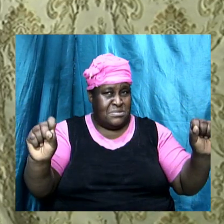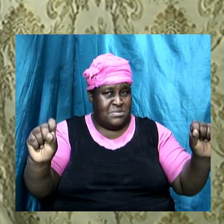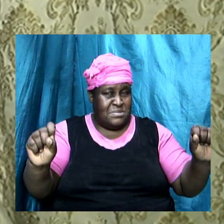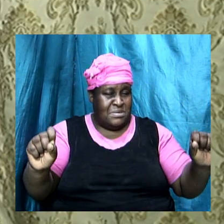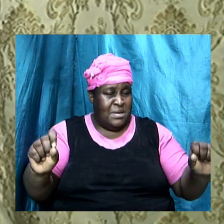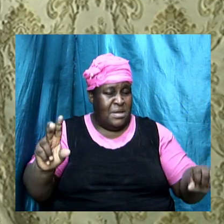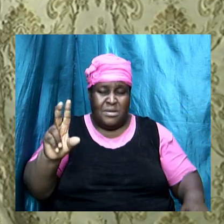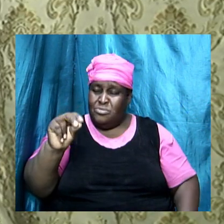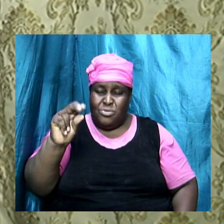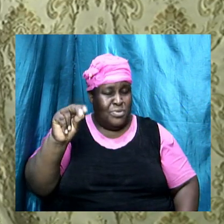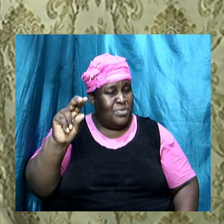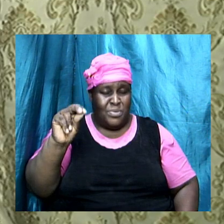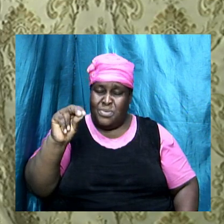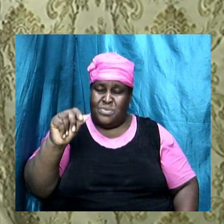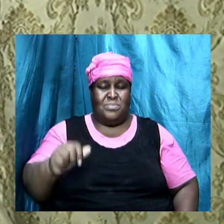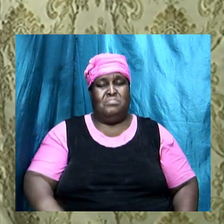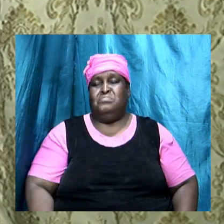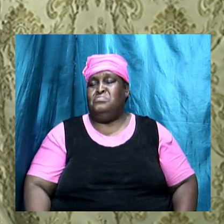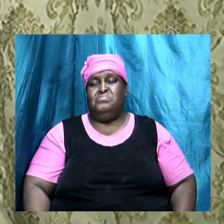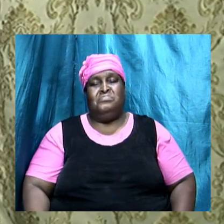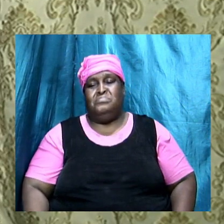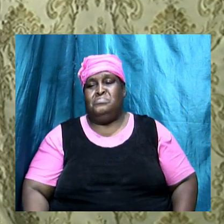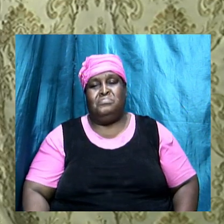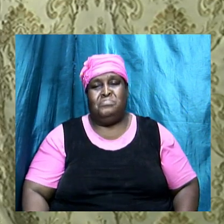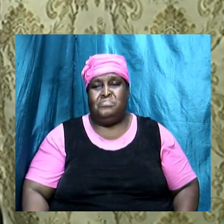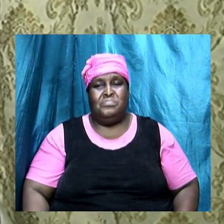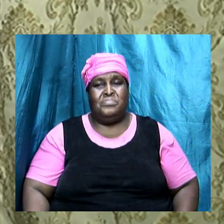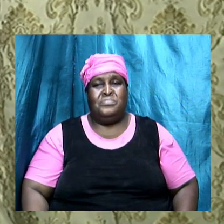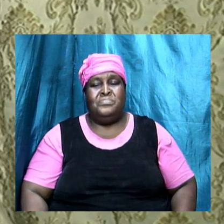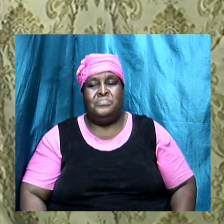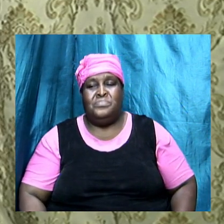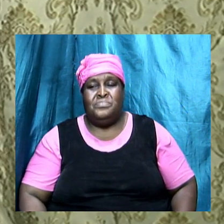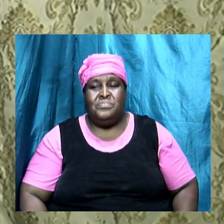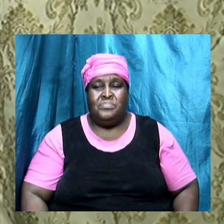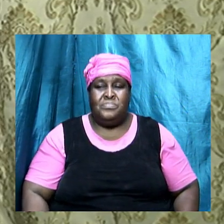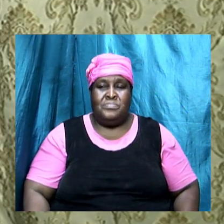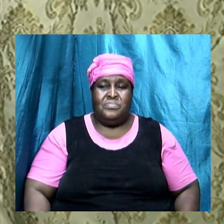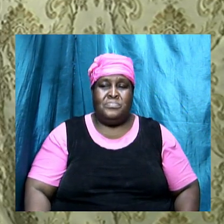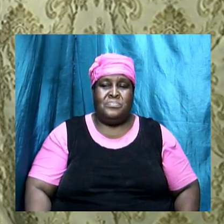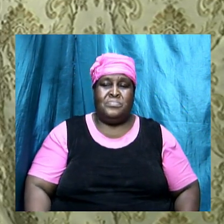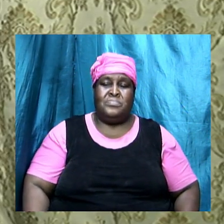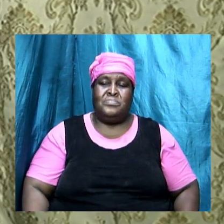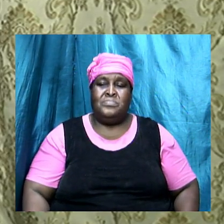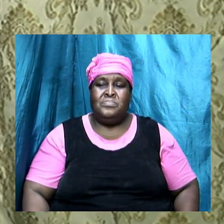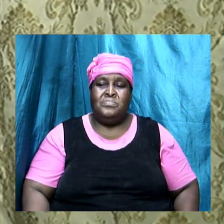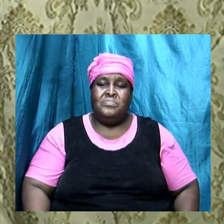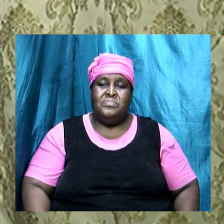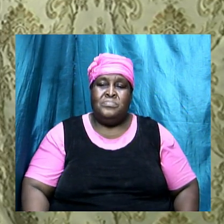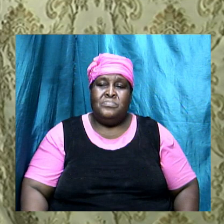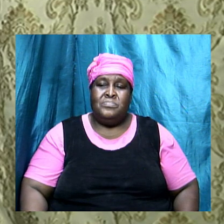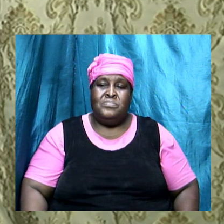so look at Galatians 5 13 what the apostle said as it pertains to that